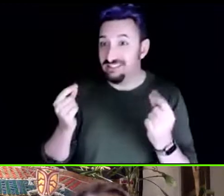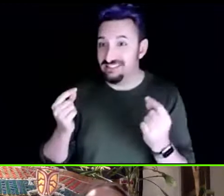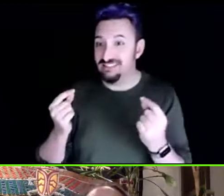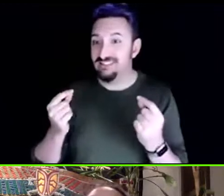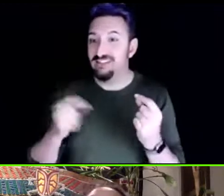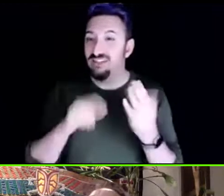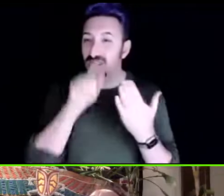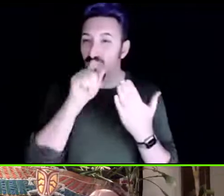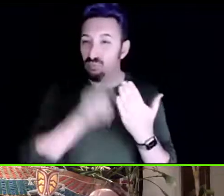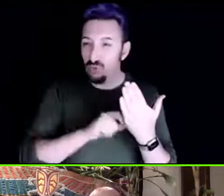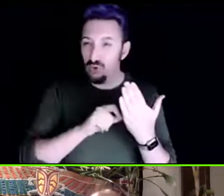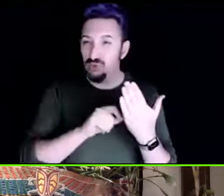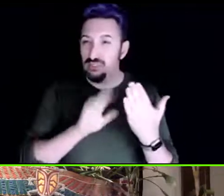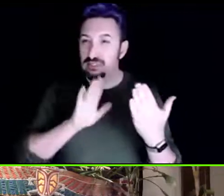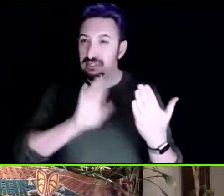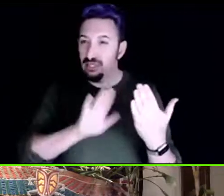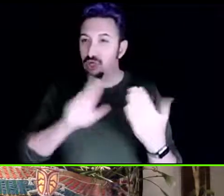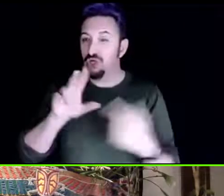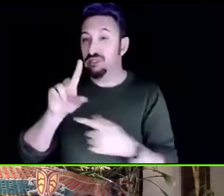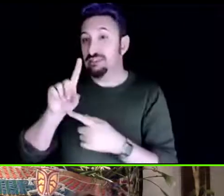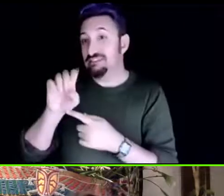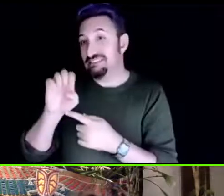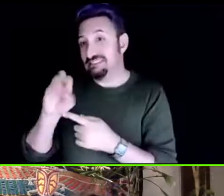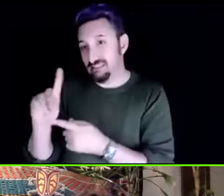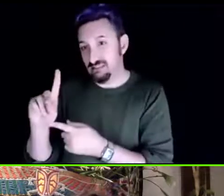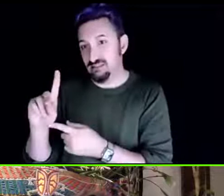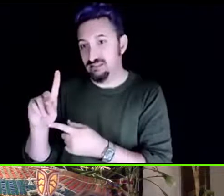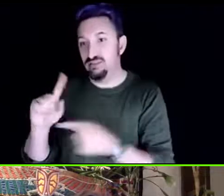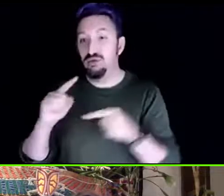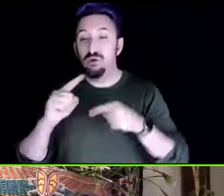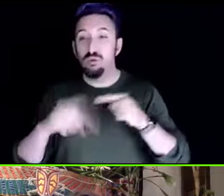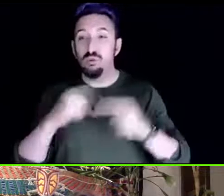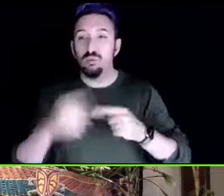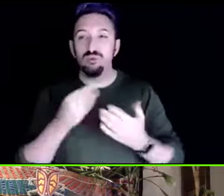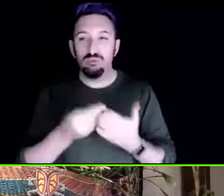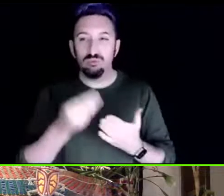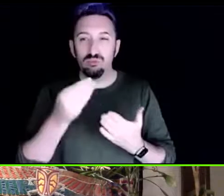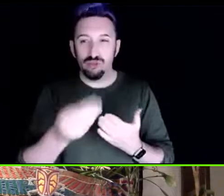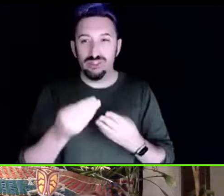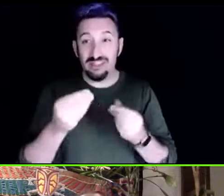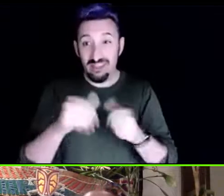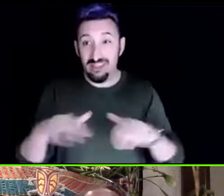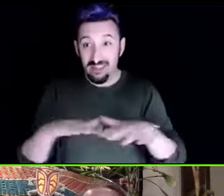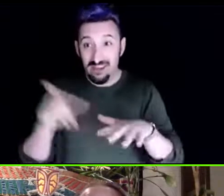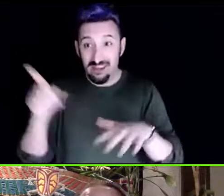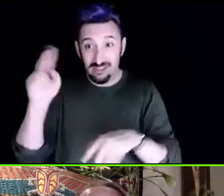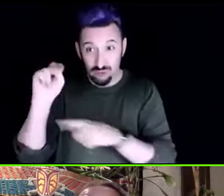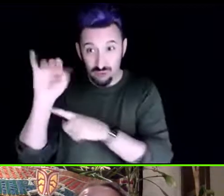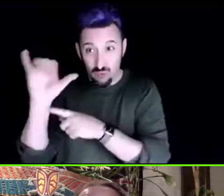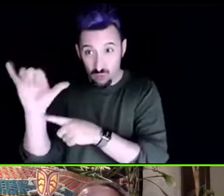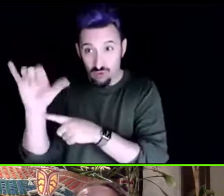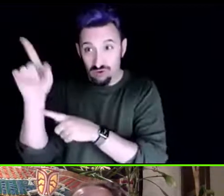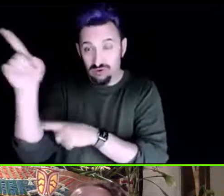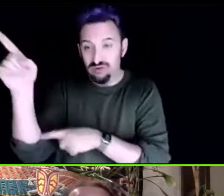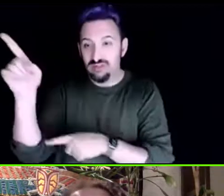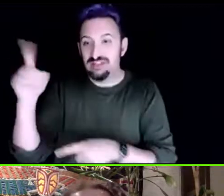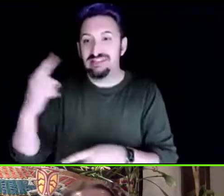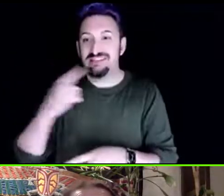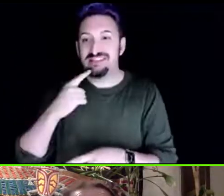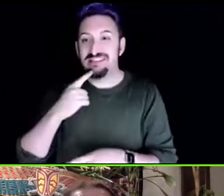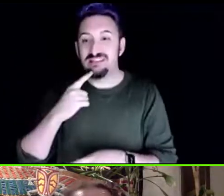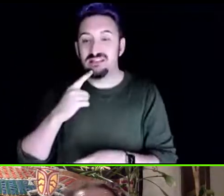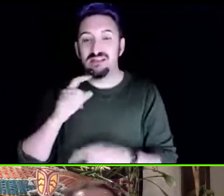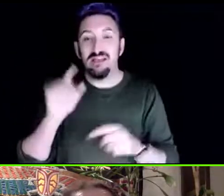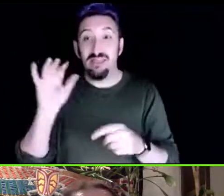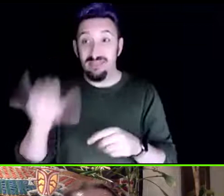that when they purchased that land in new york their deed says that it can only be sold